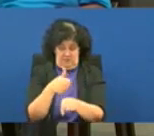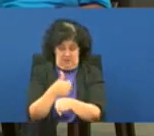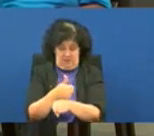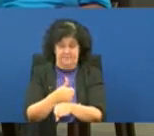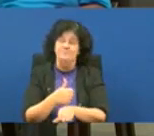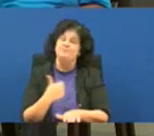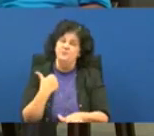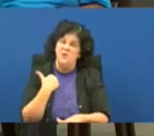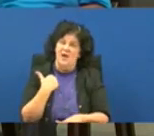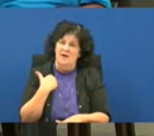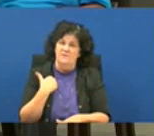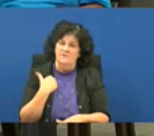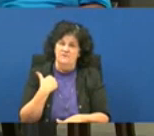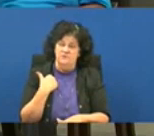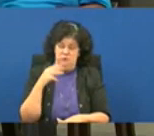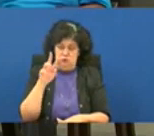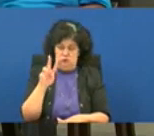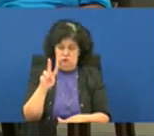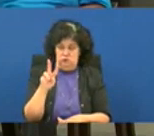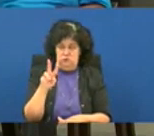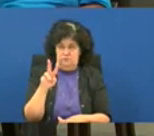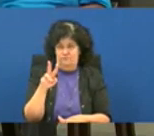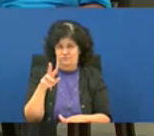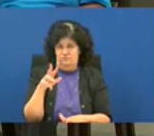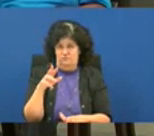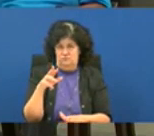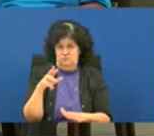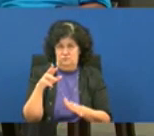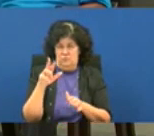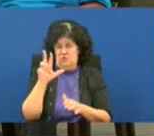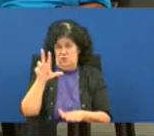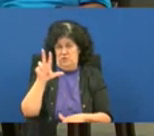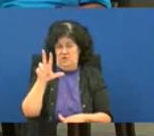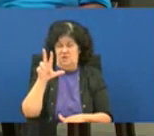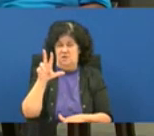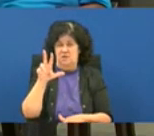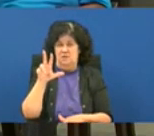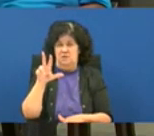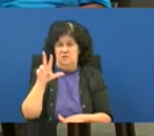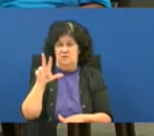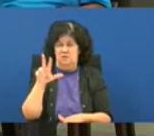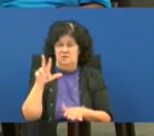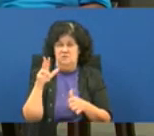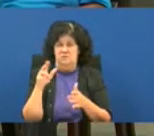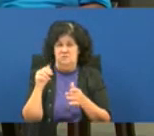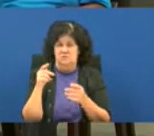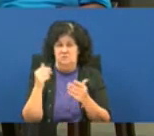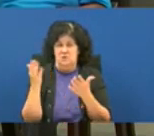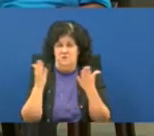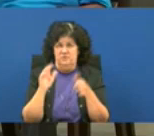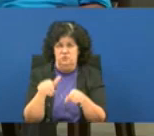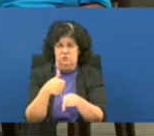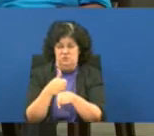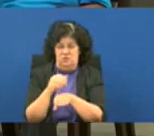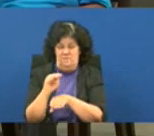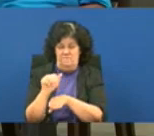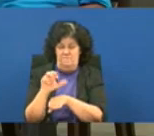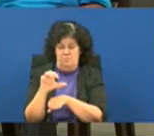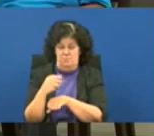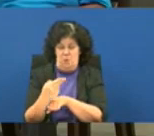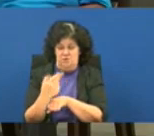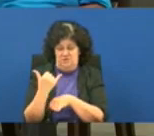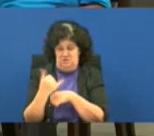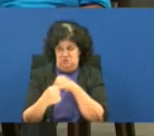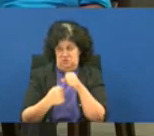the there's two array it's four array of services but three of them went into effect on march of this year and then the crisis